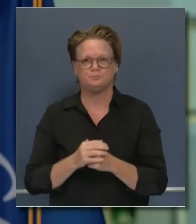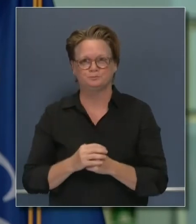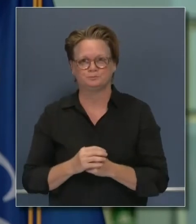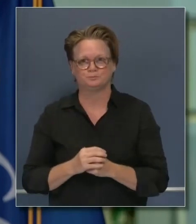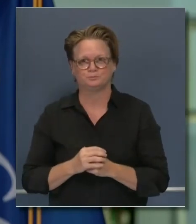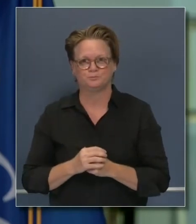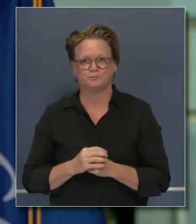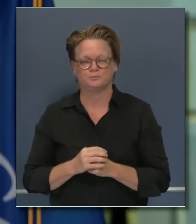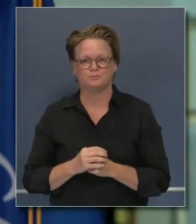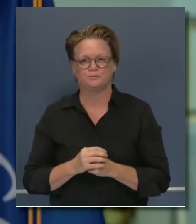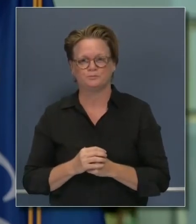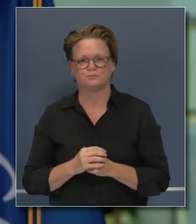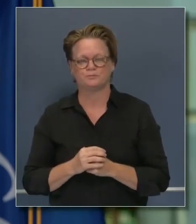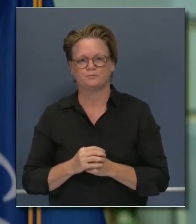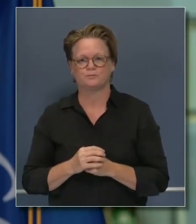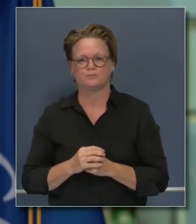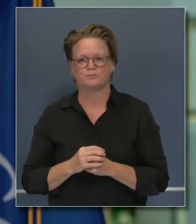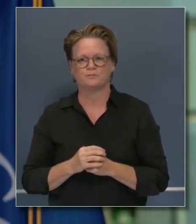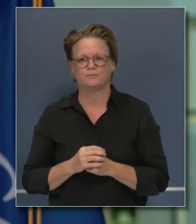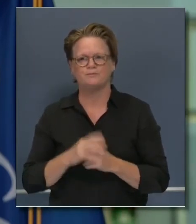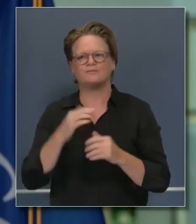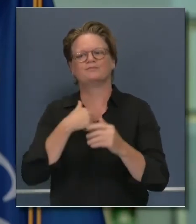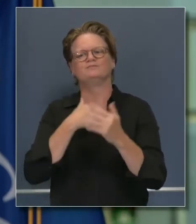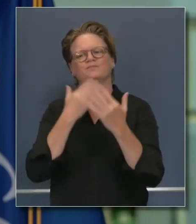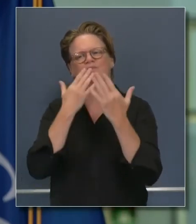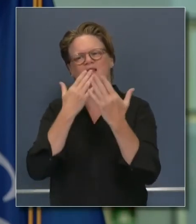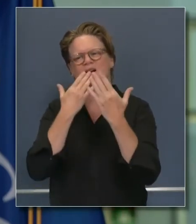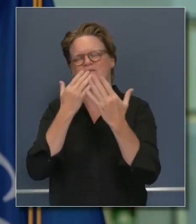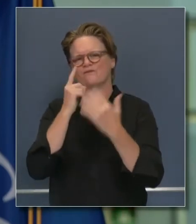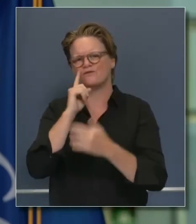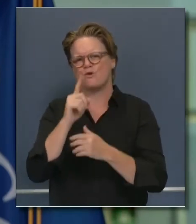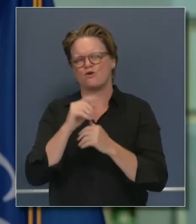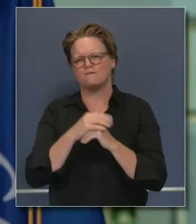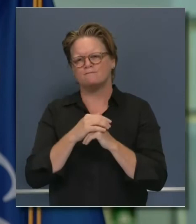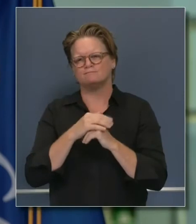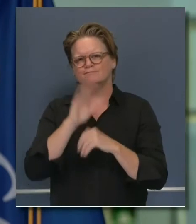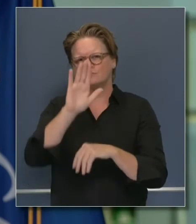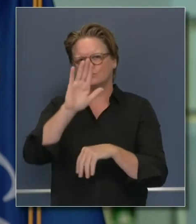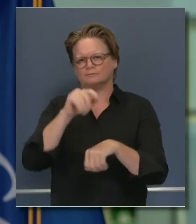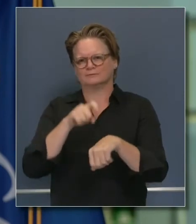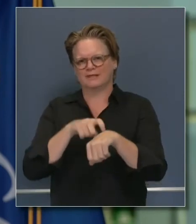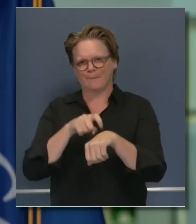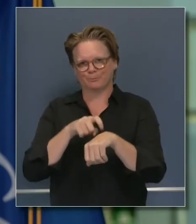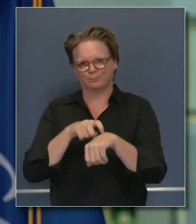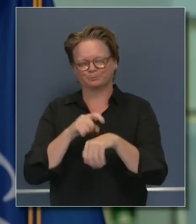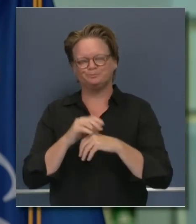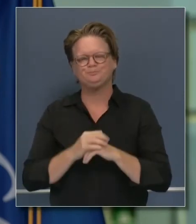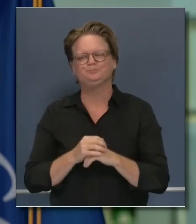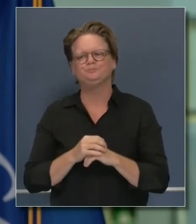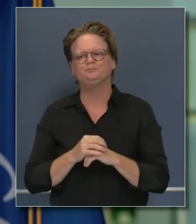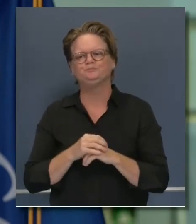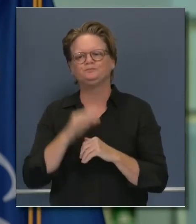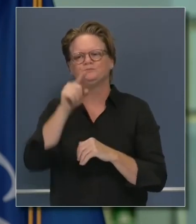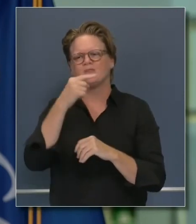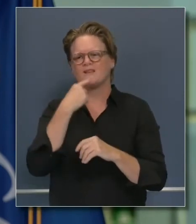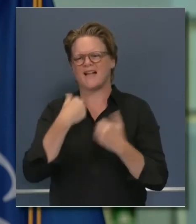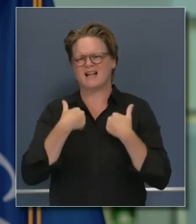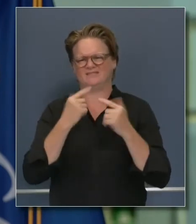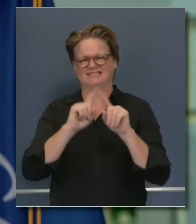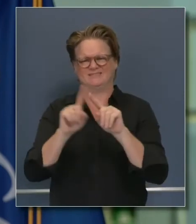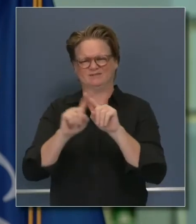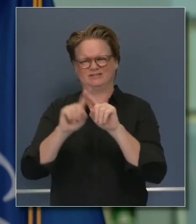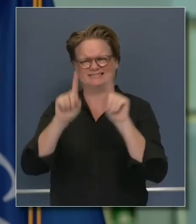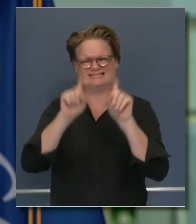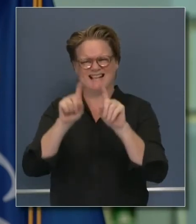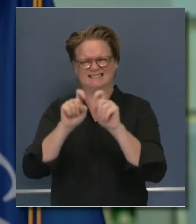Hi, Governor. Thanks for taking our questions. In Orange County, there's at least five state testing sites, and, you know, you had